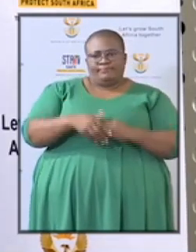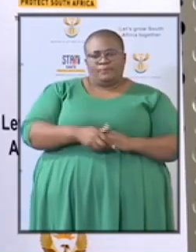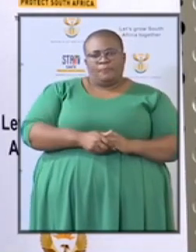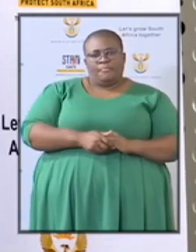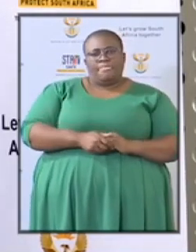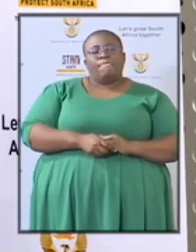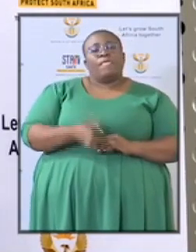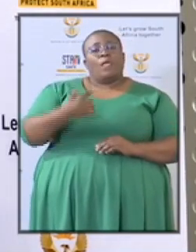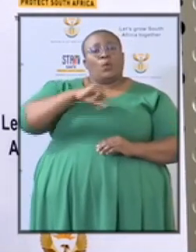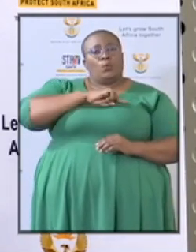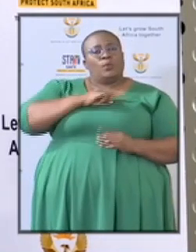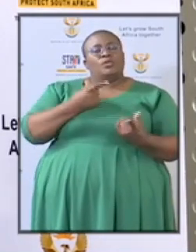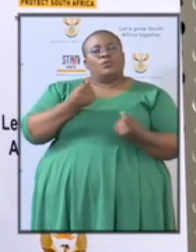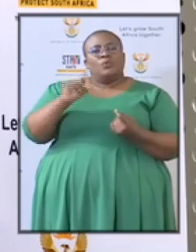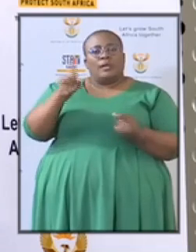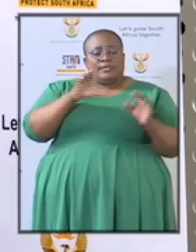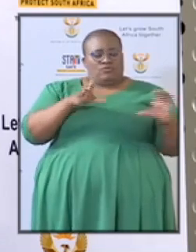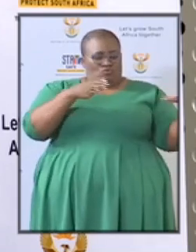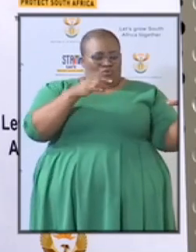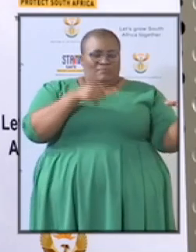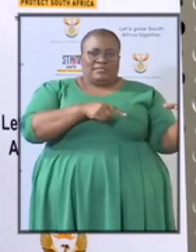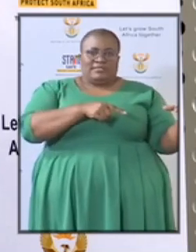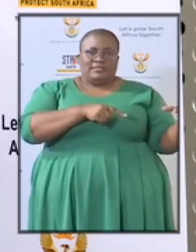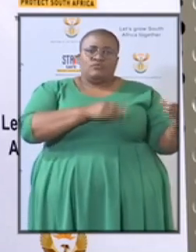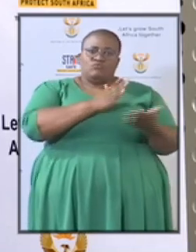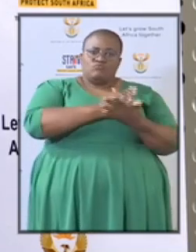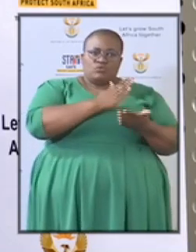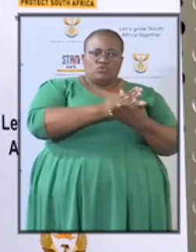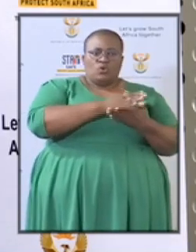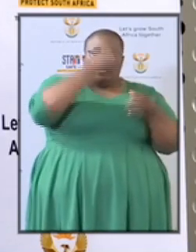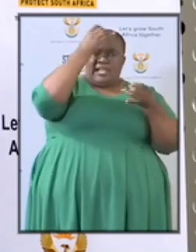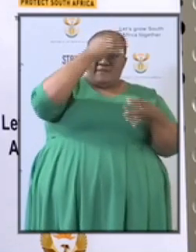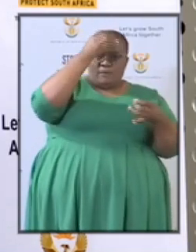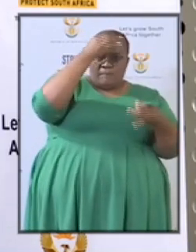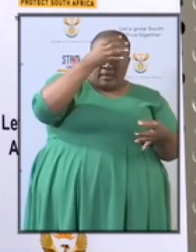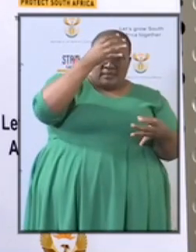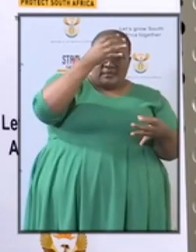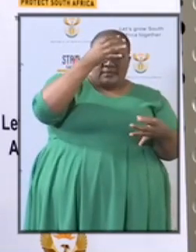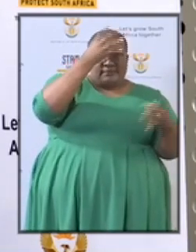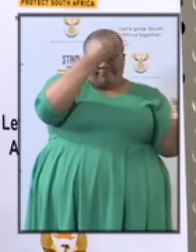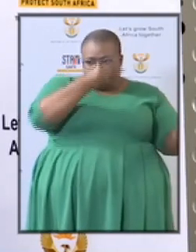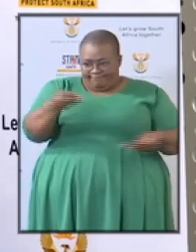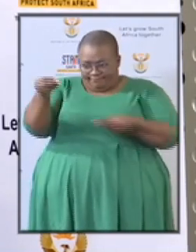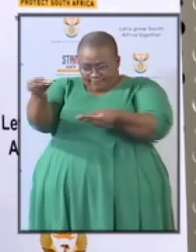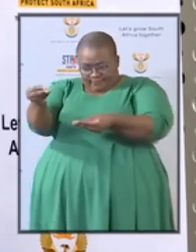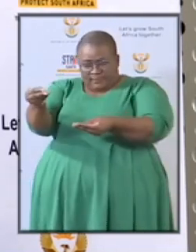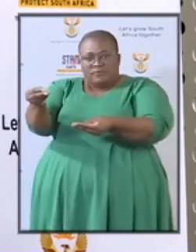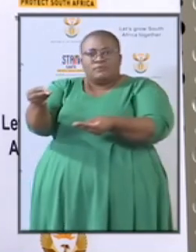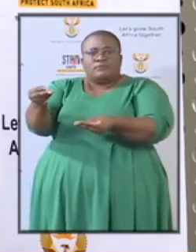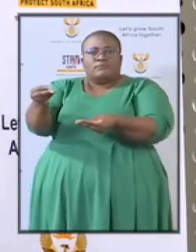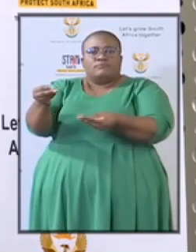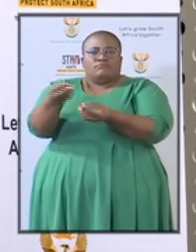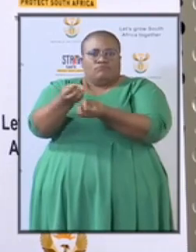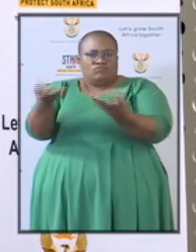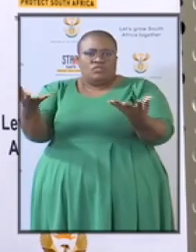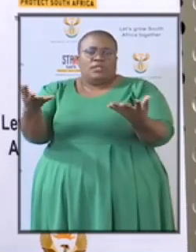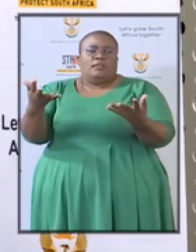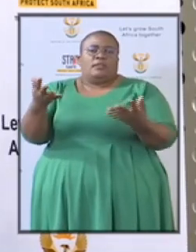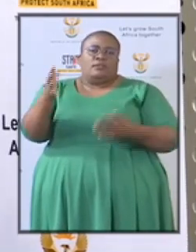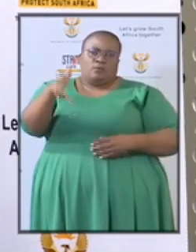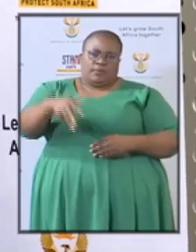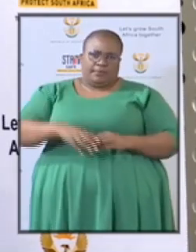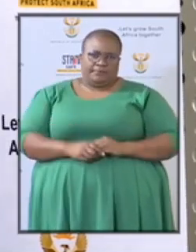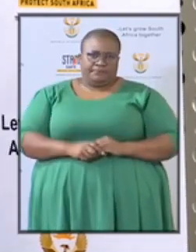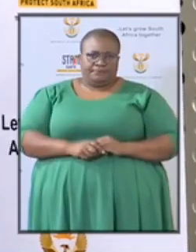we are doing in the committee is to make the information and put it at their disposal the committee will also